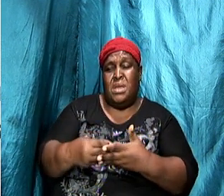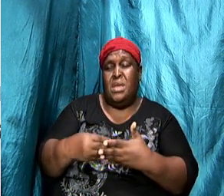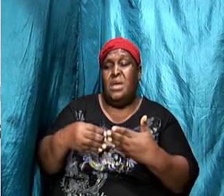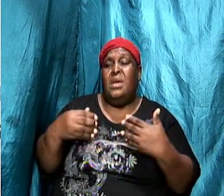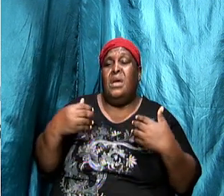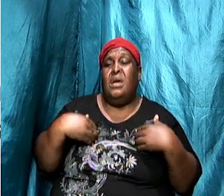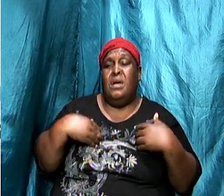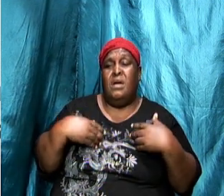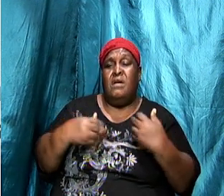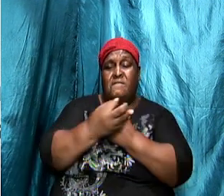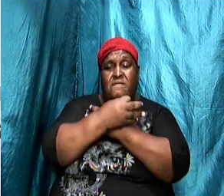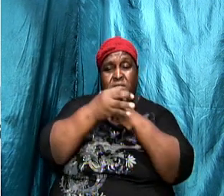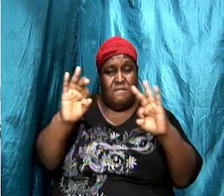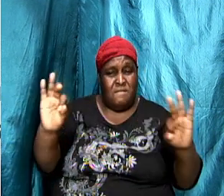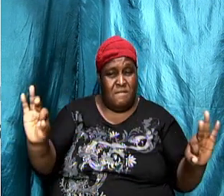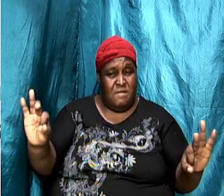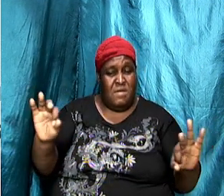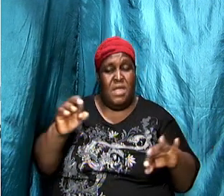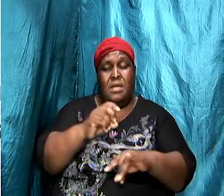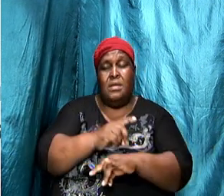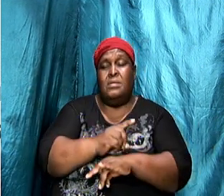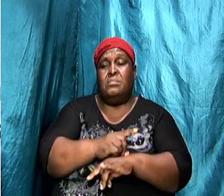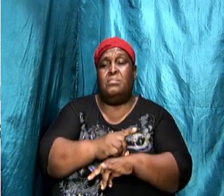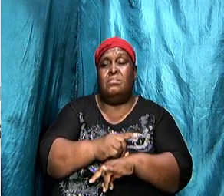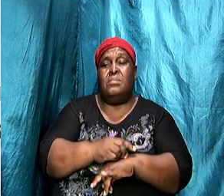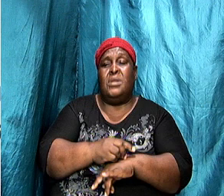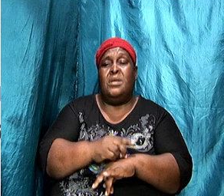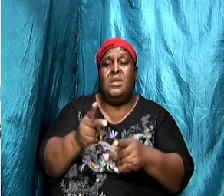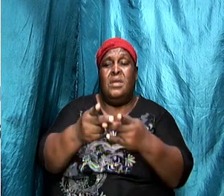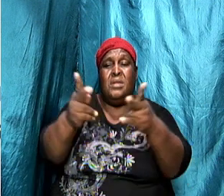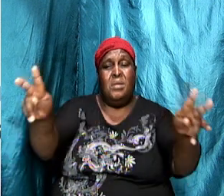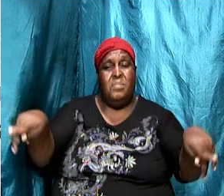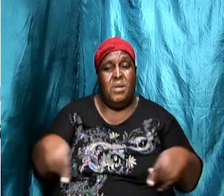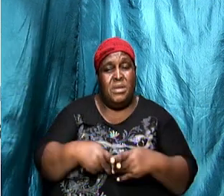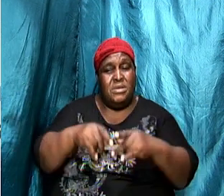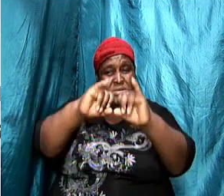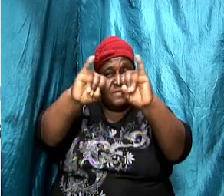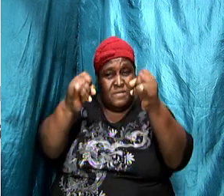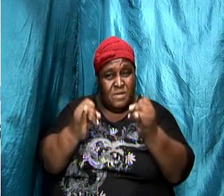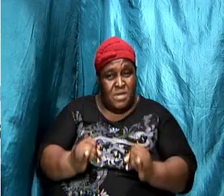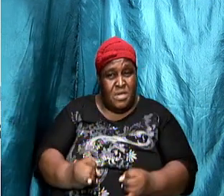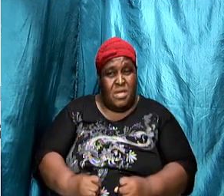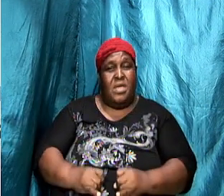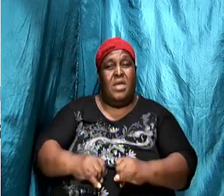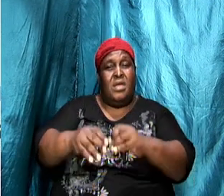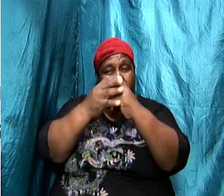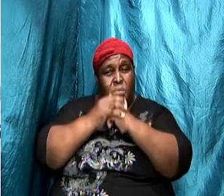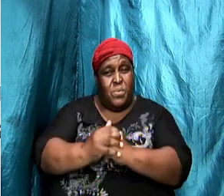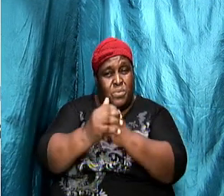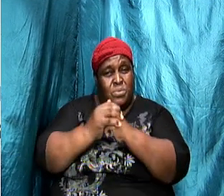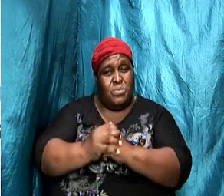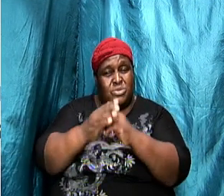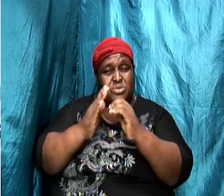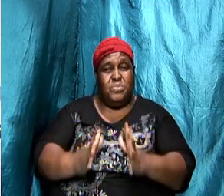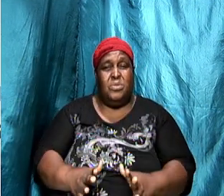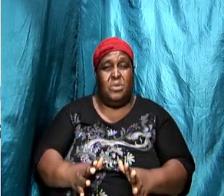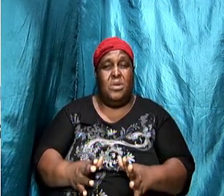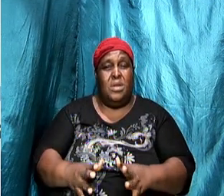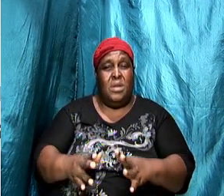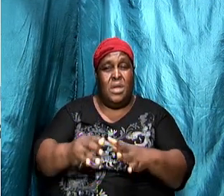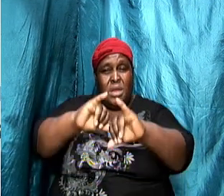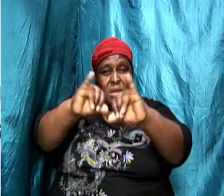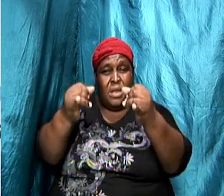freedom and it was a place of idol worship and the idol worship allows